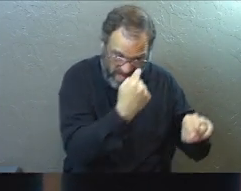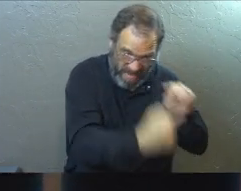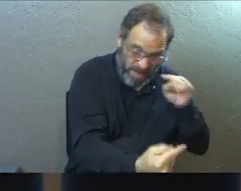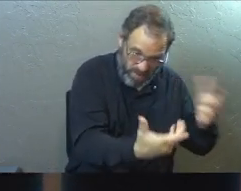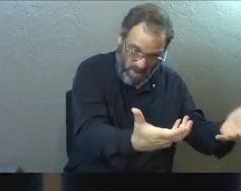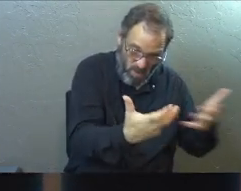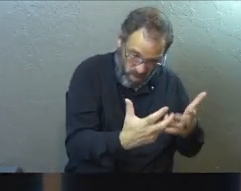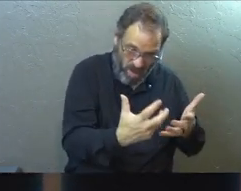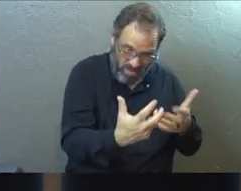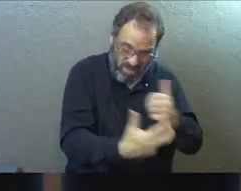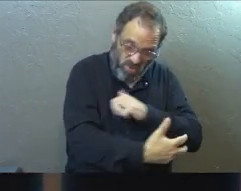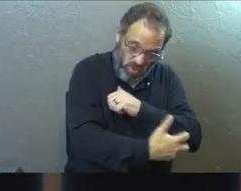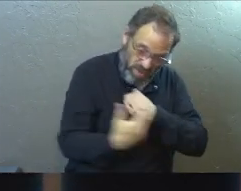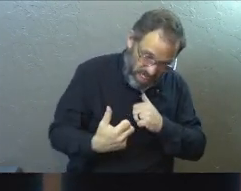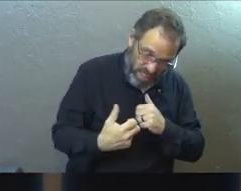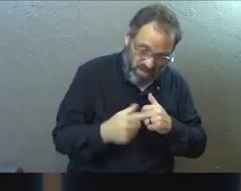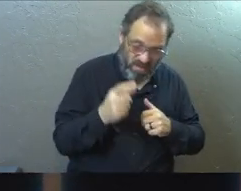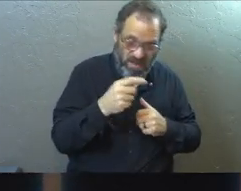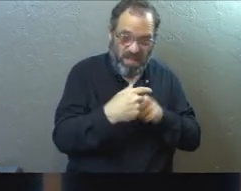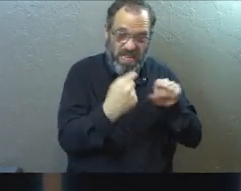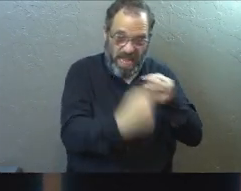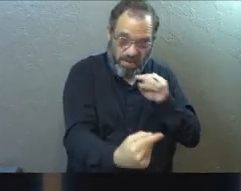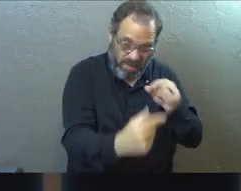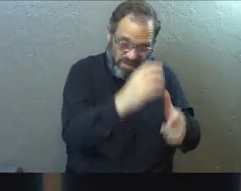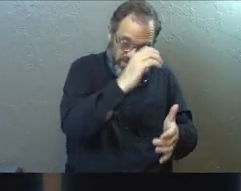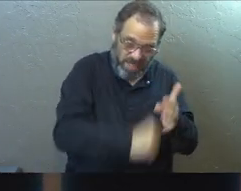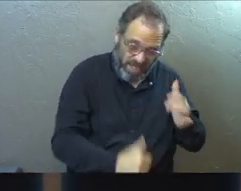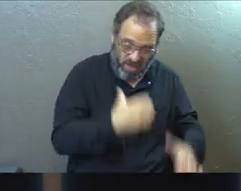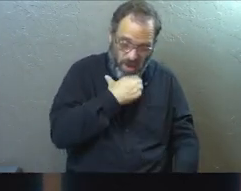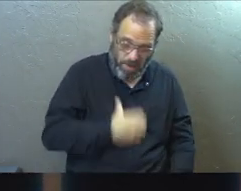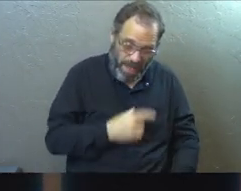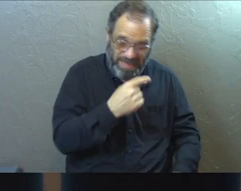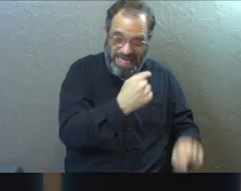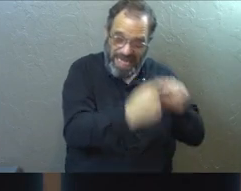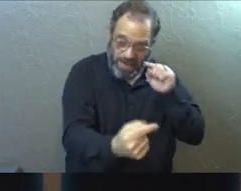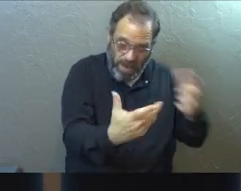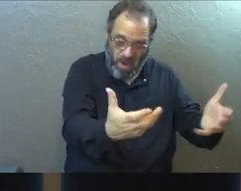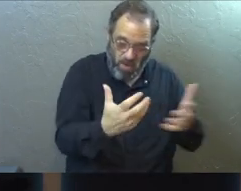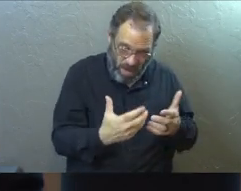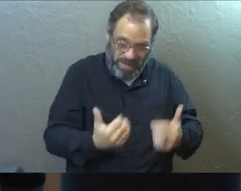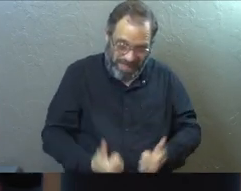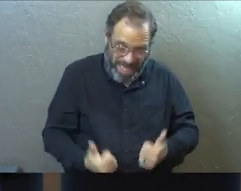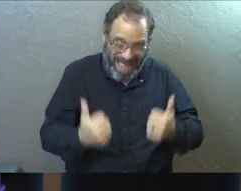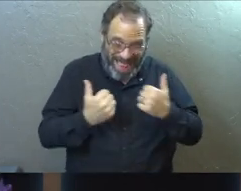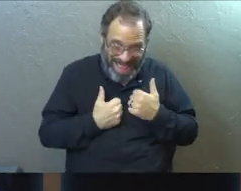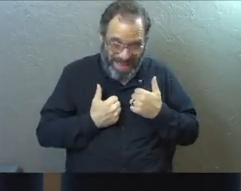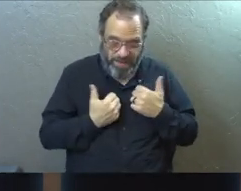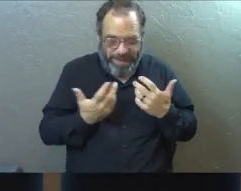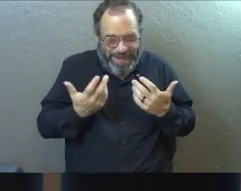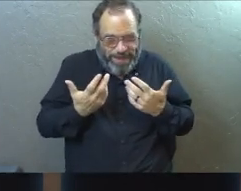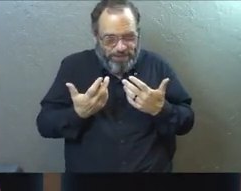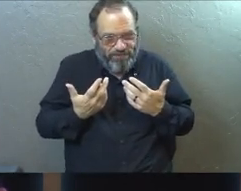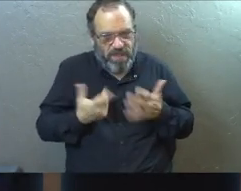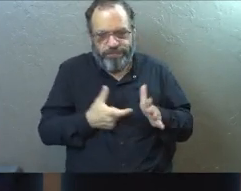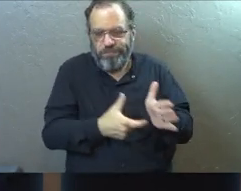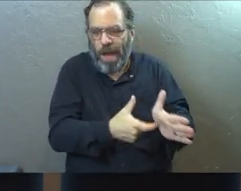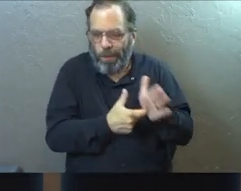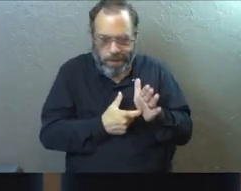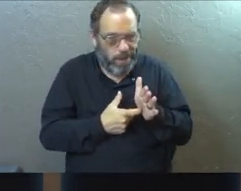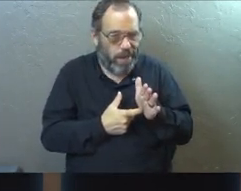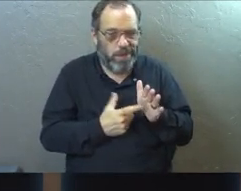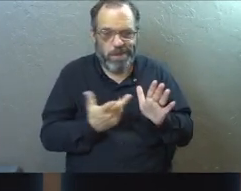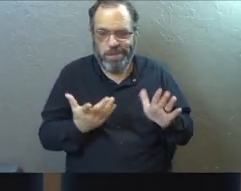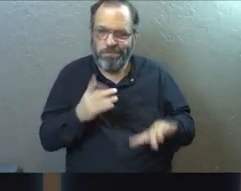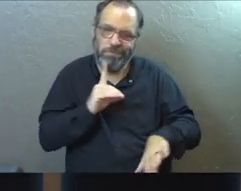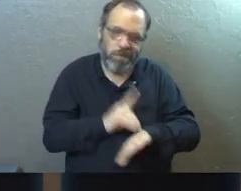does want to rob you. The enemy does want to take your passion away. The enemy does want you to live life with just the obligation, with